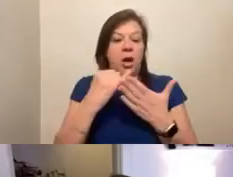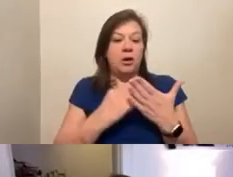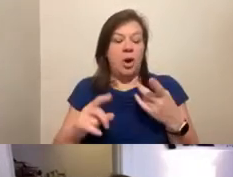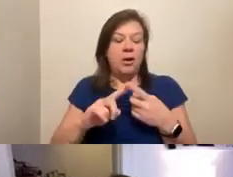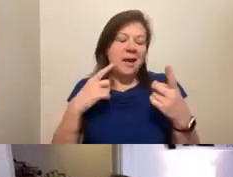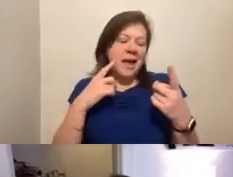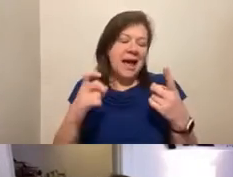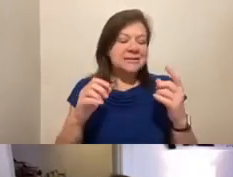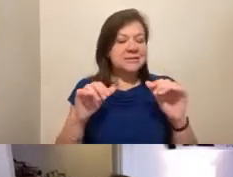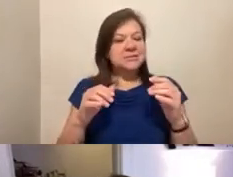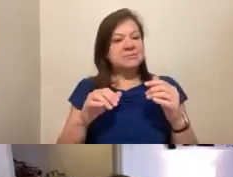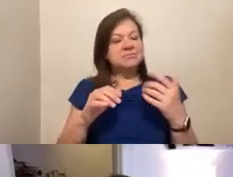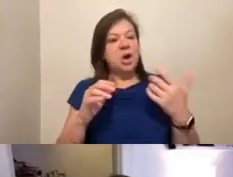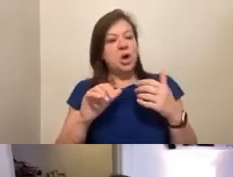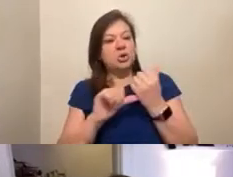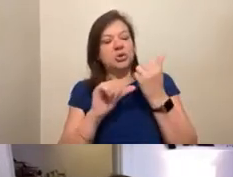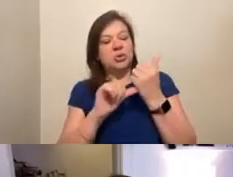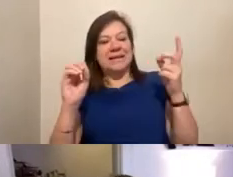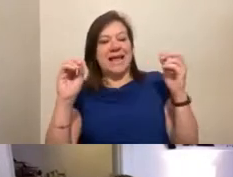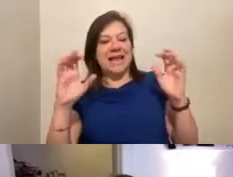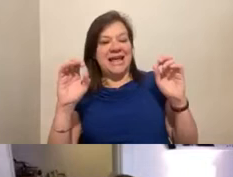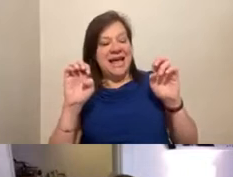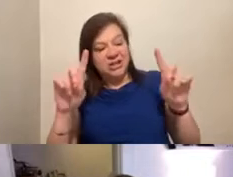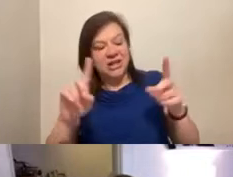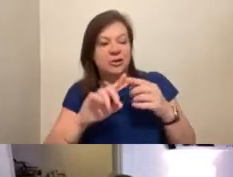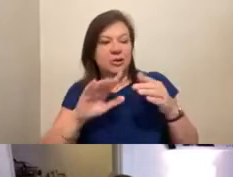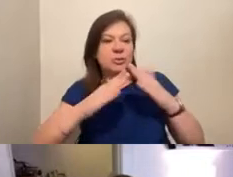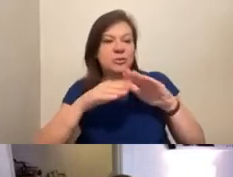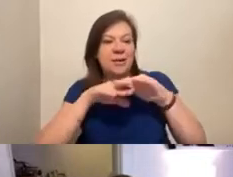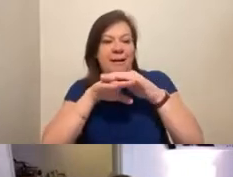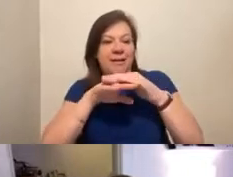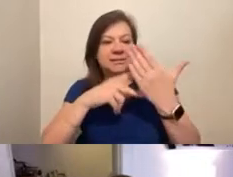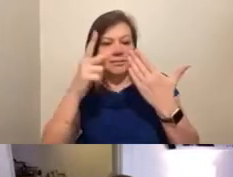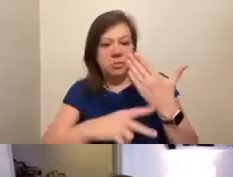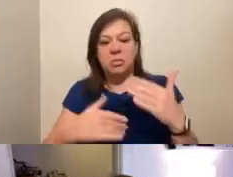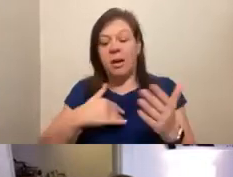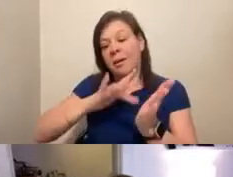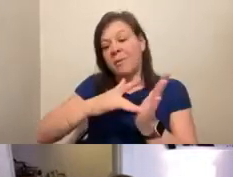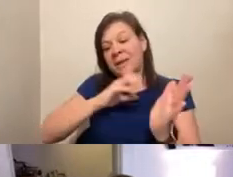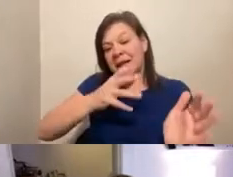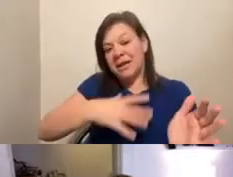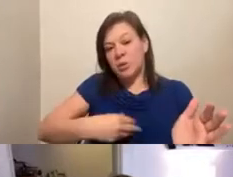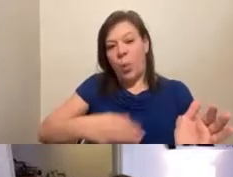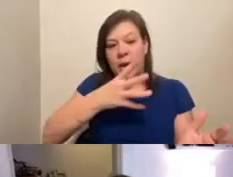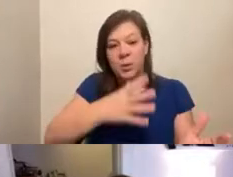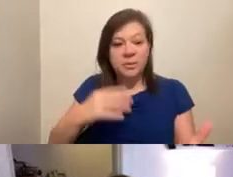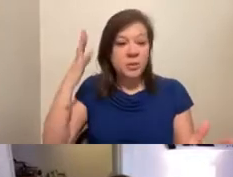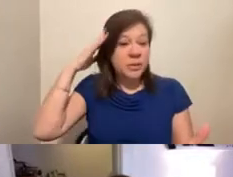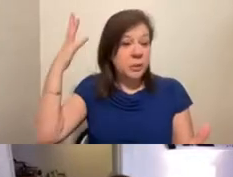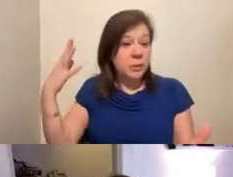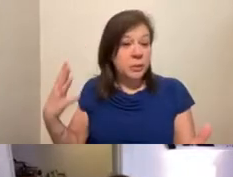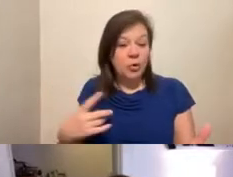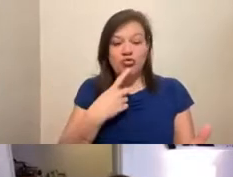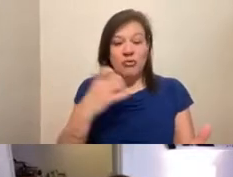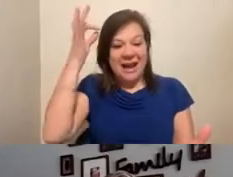Educator in Community and Access Programs. And I'm a middle-aged white woman with sort of wavy reddish hair that is